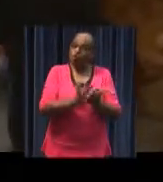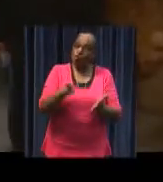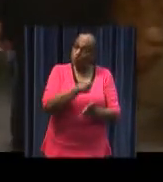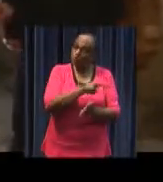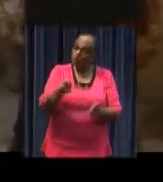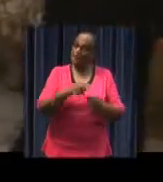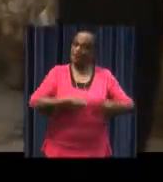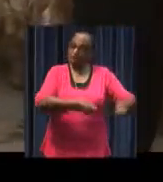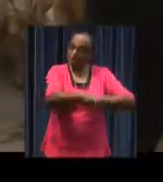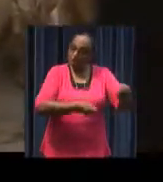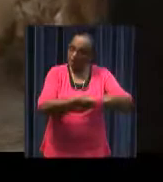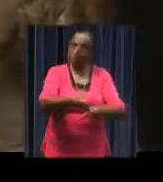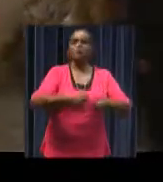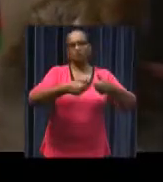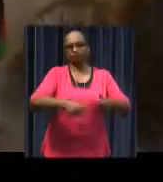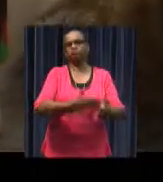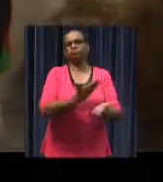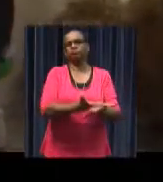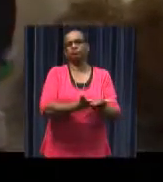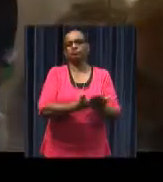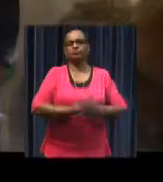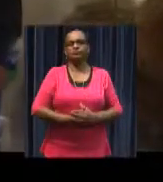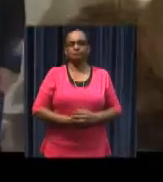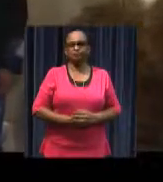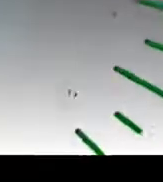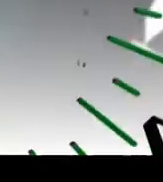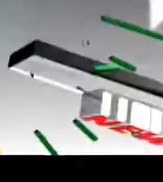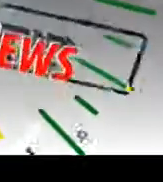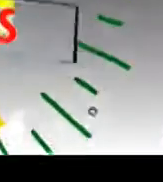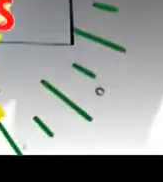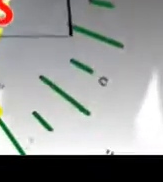of the good relations between the governments